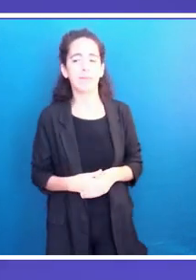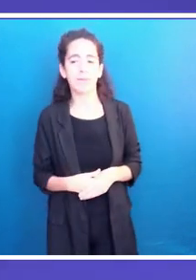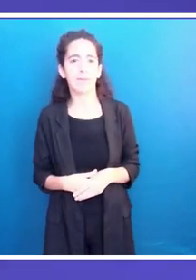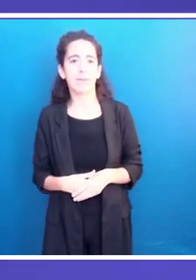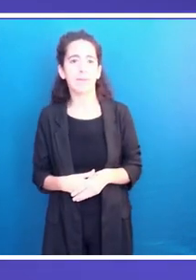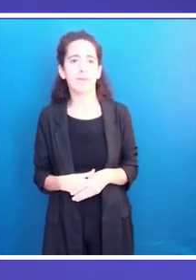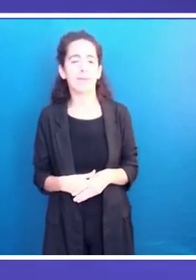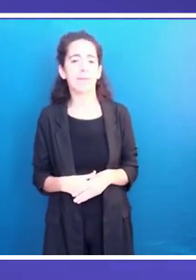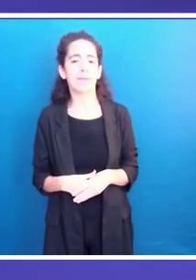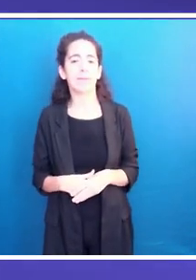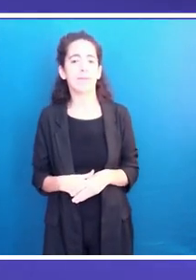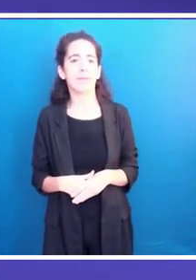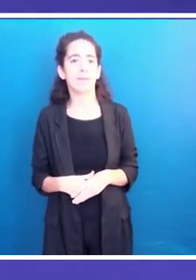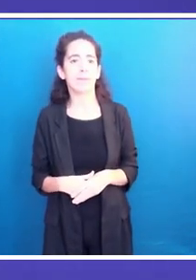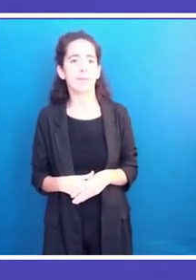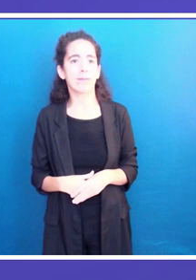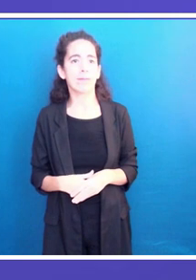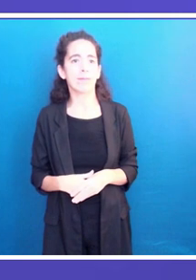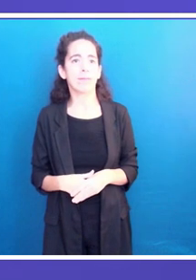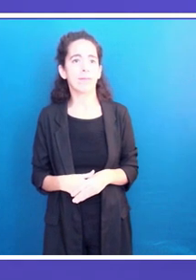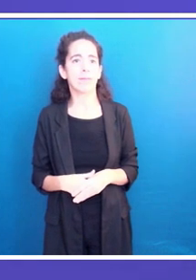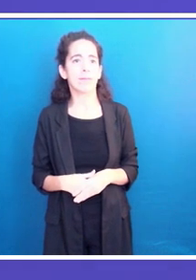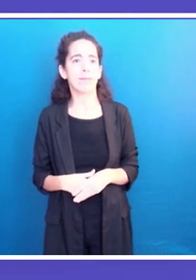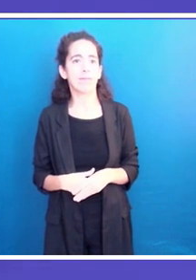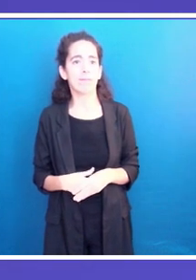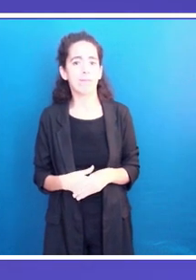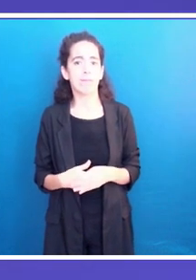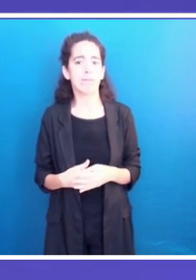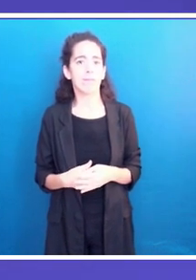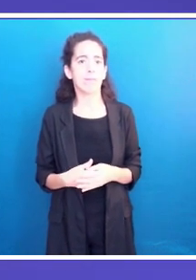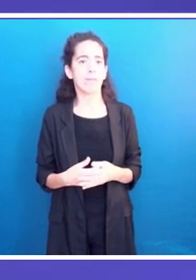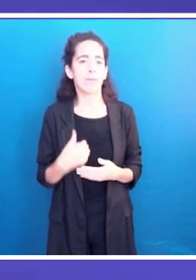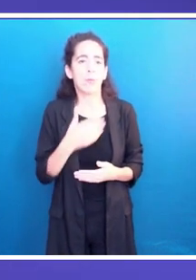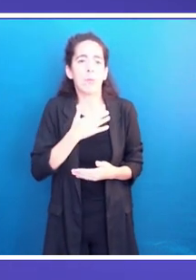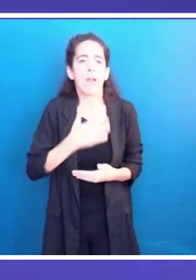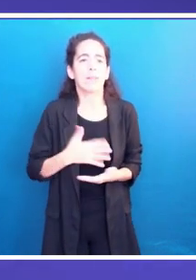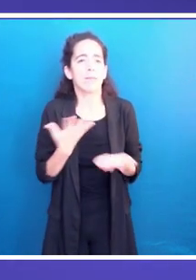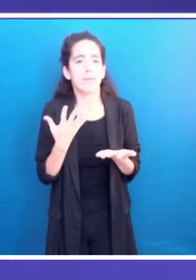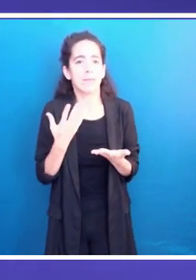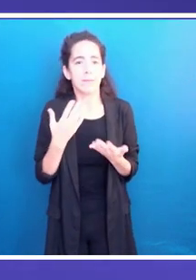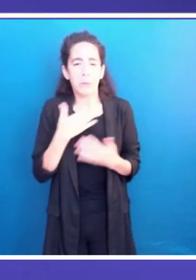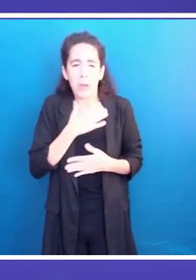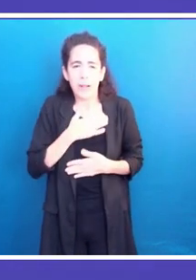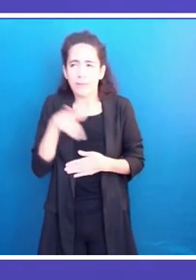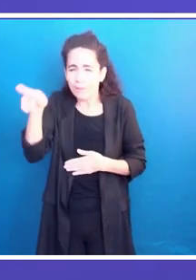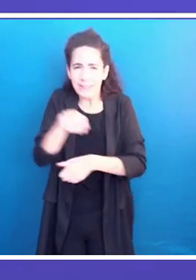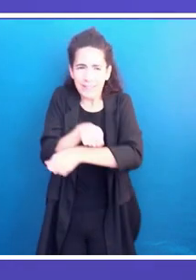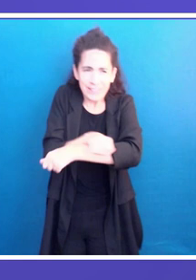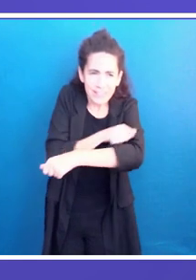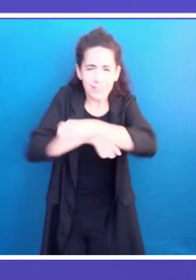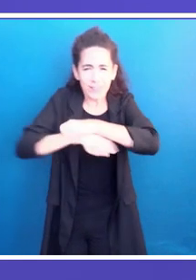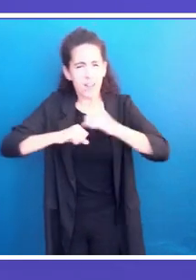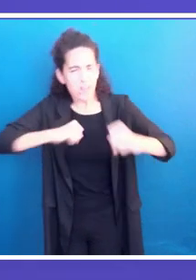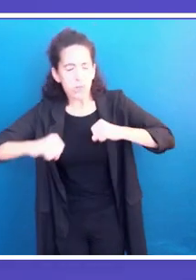Stay as active as possible. We're half of the planet's population, and we